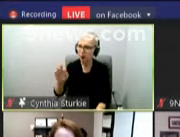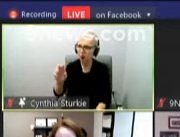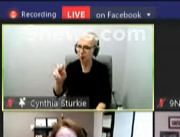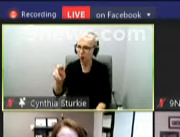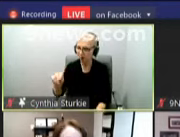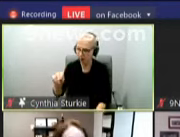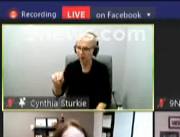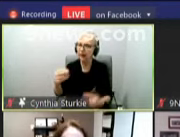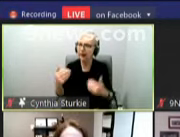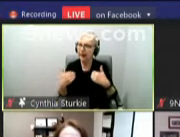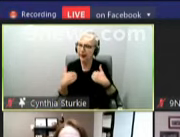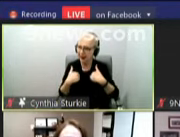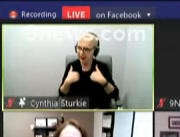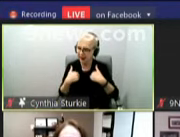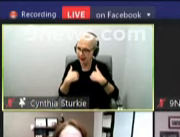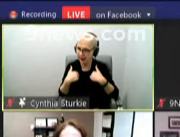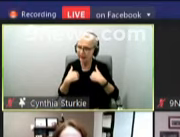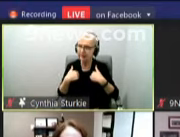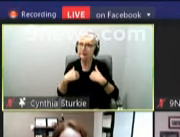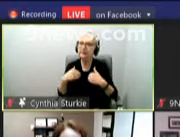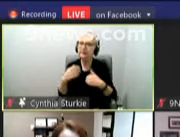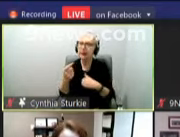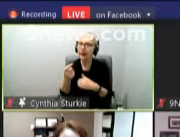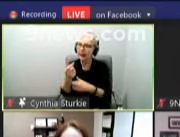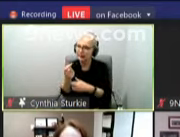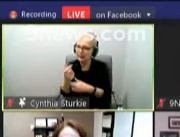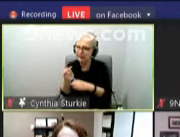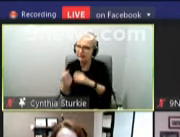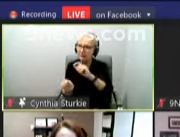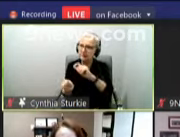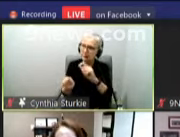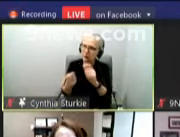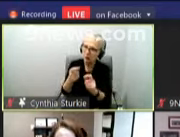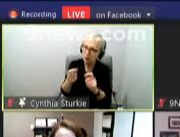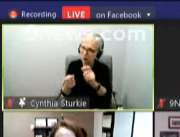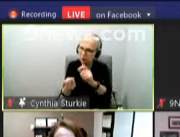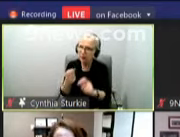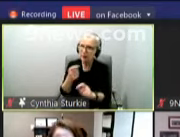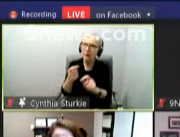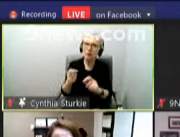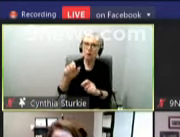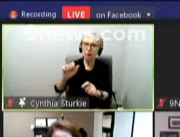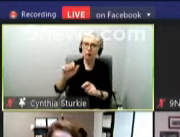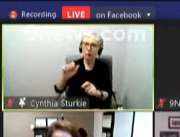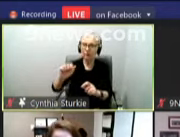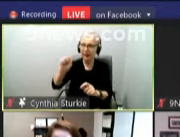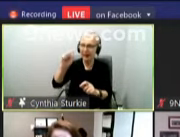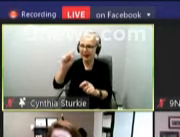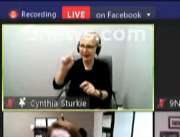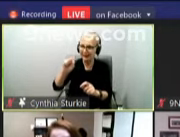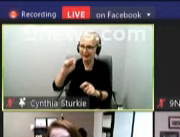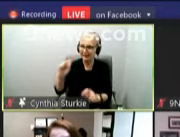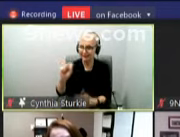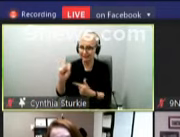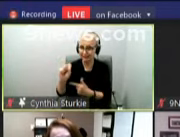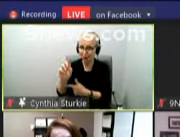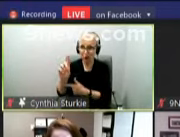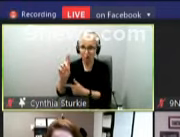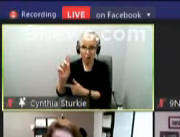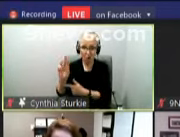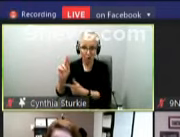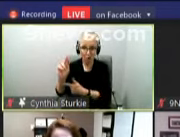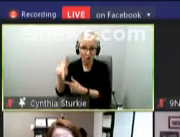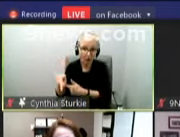which it shares in common with the Alpha variant, making it easier to detect. I would like to caution that the presence of an S-drop does not immediately mean that it has